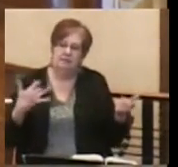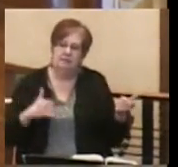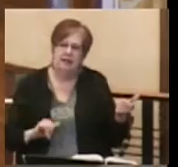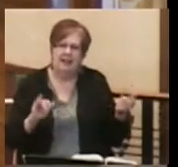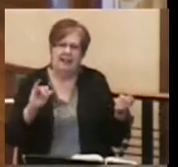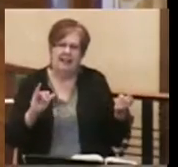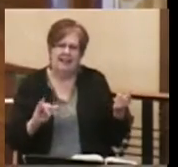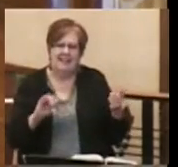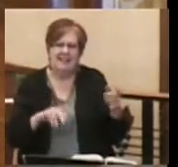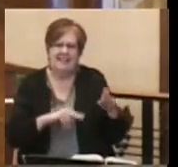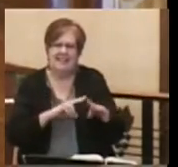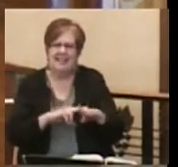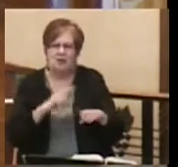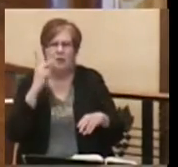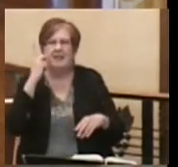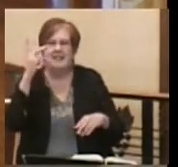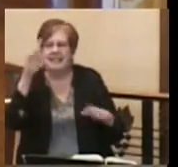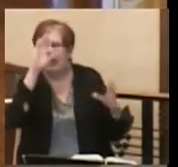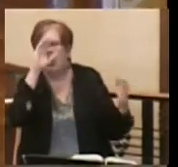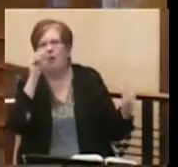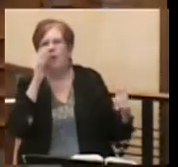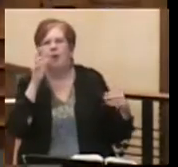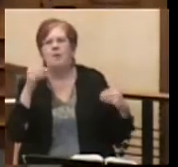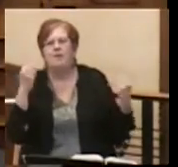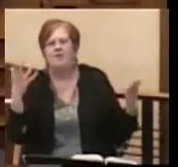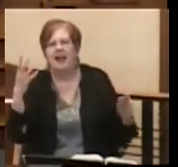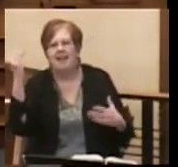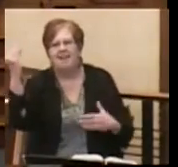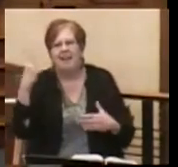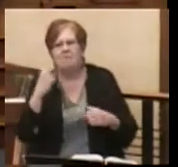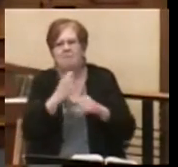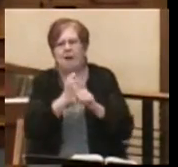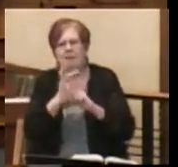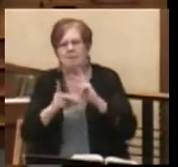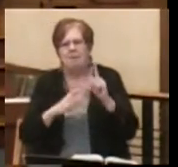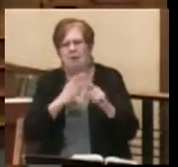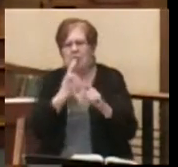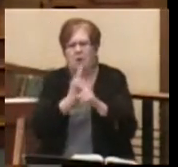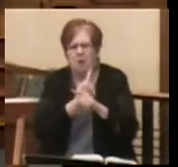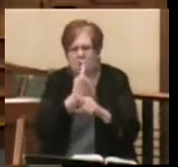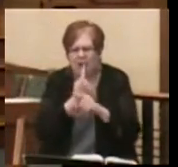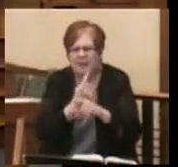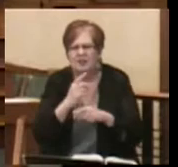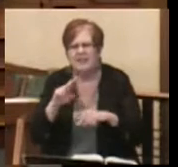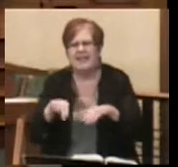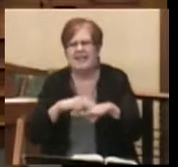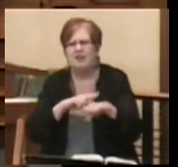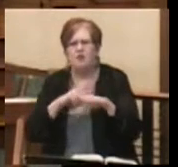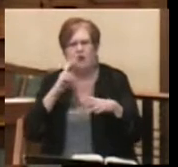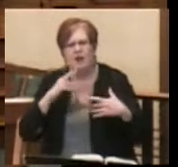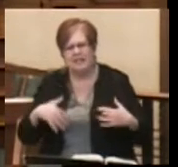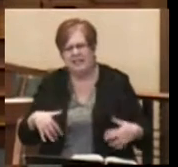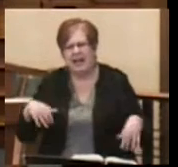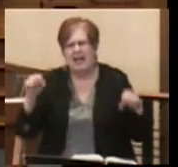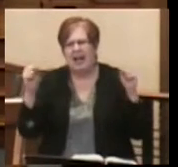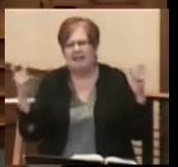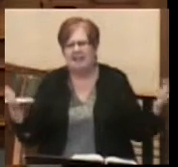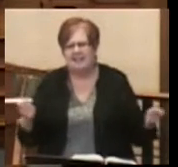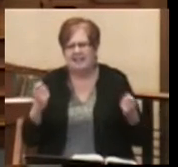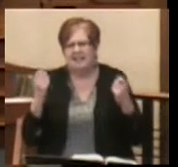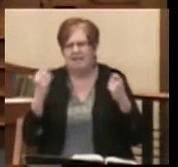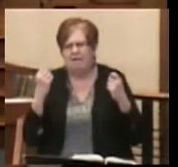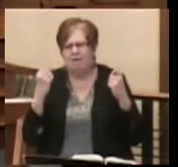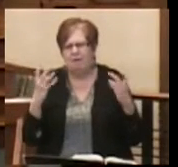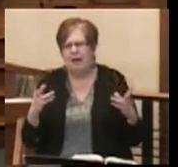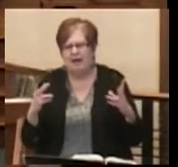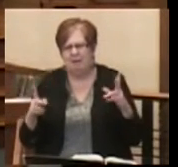this nation shall see hope, shall provide light and make people righteous. This nation shall take on the sins of many.